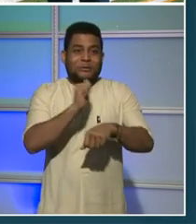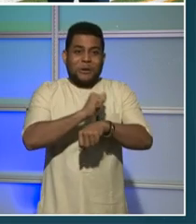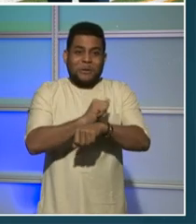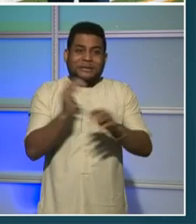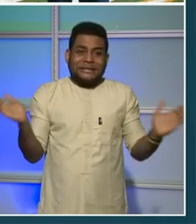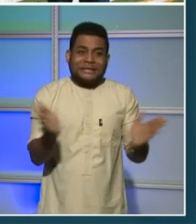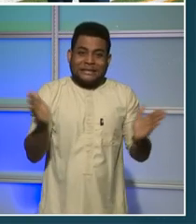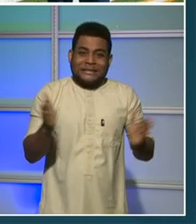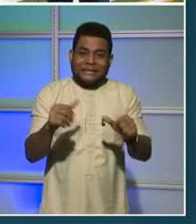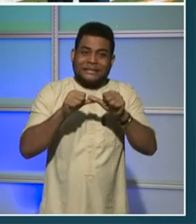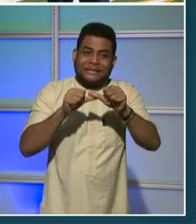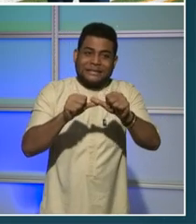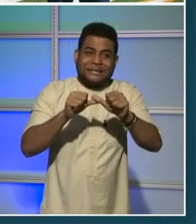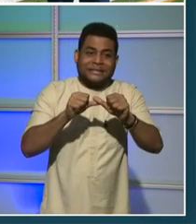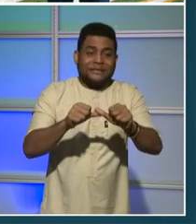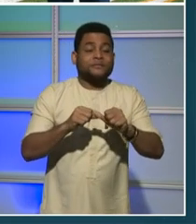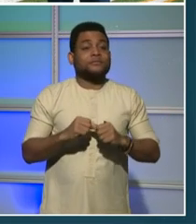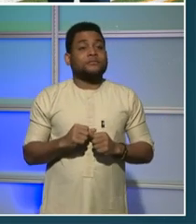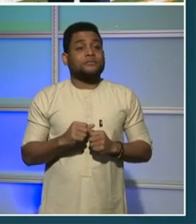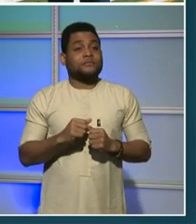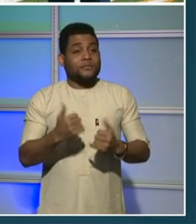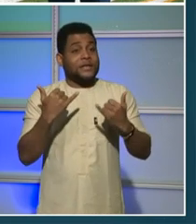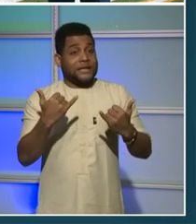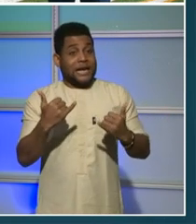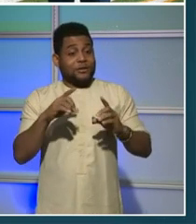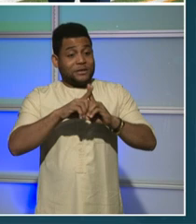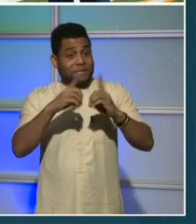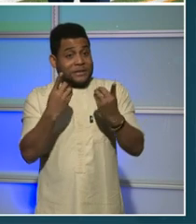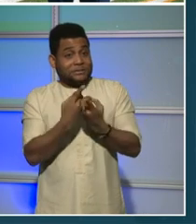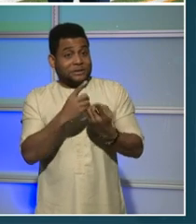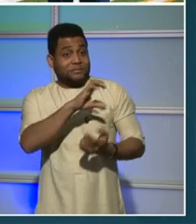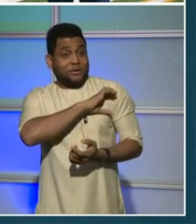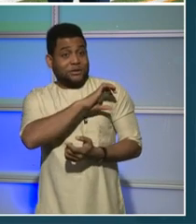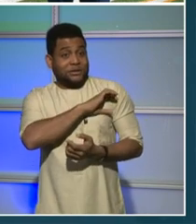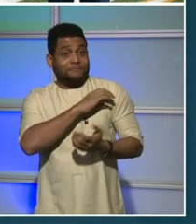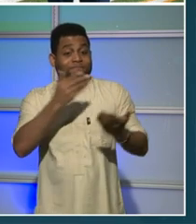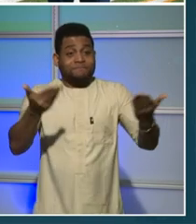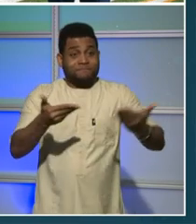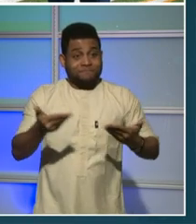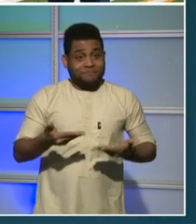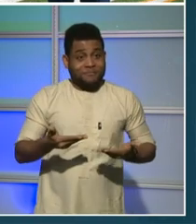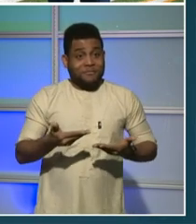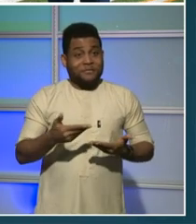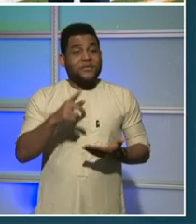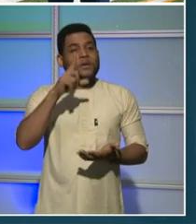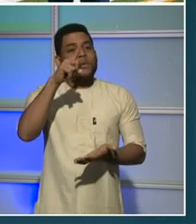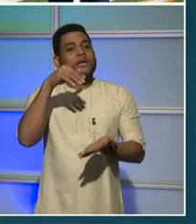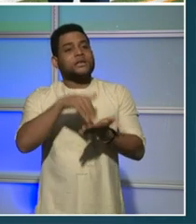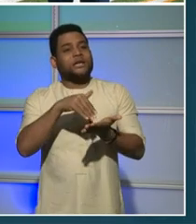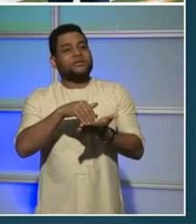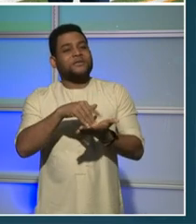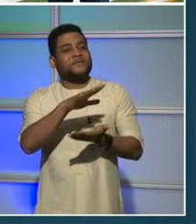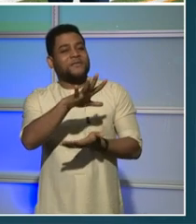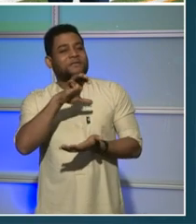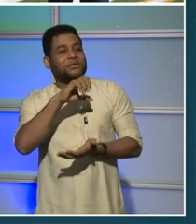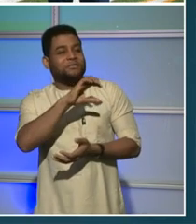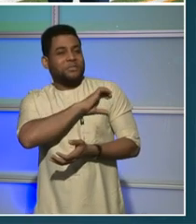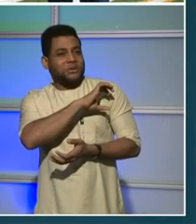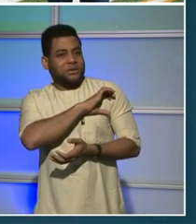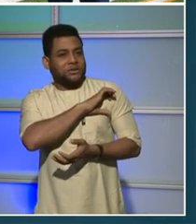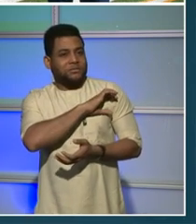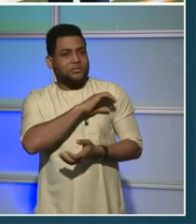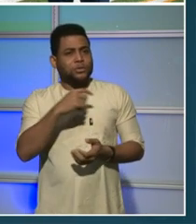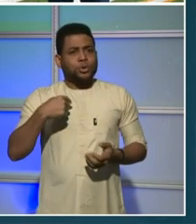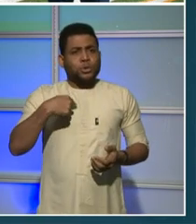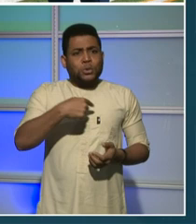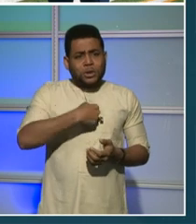we have a police department of about 3,500 officers, and we know from historical experience that we need to be right about